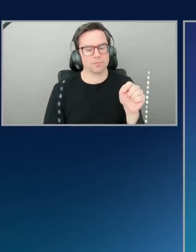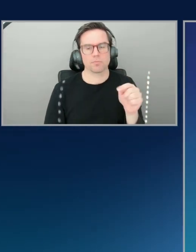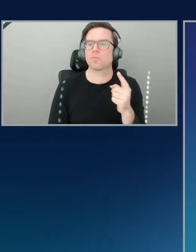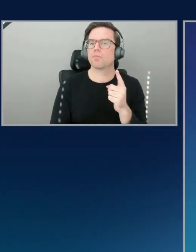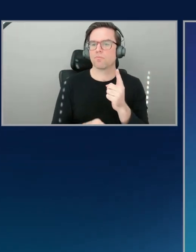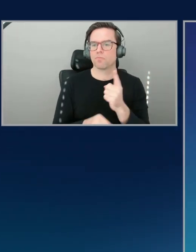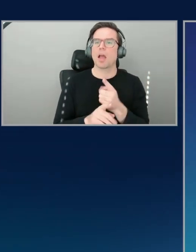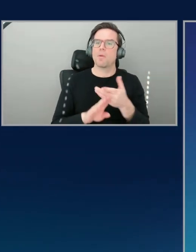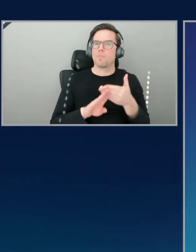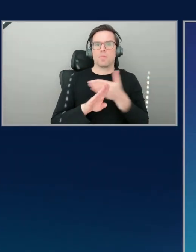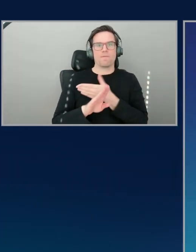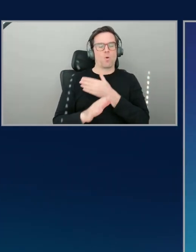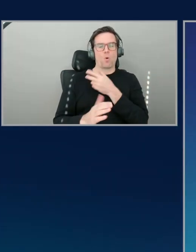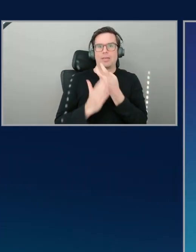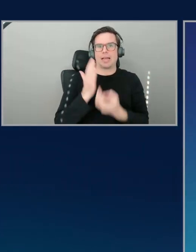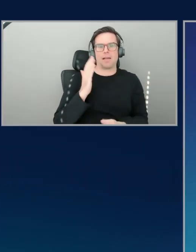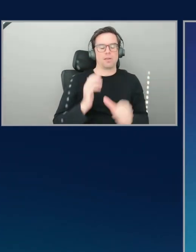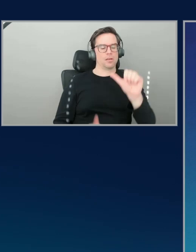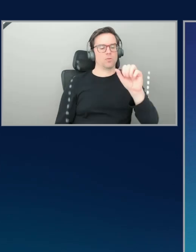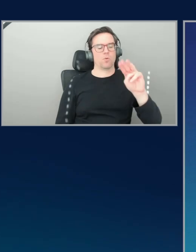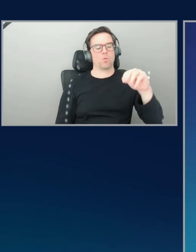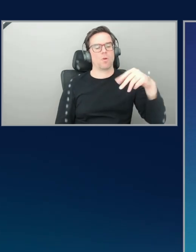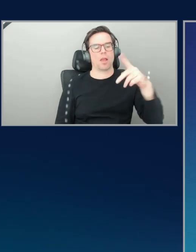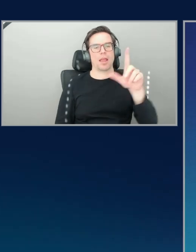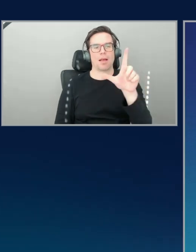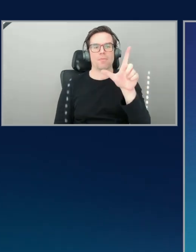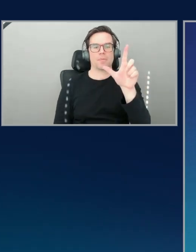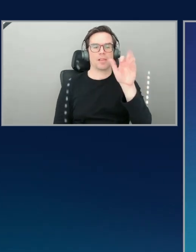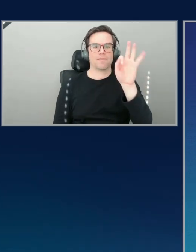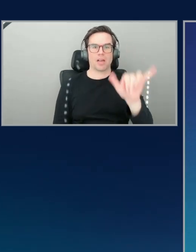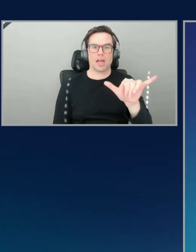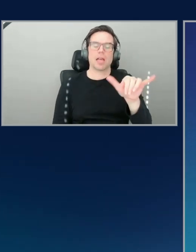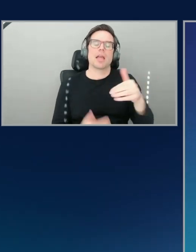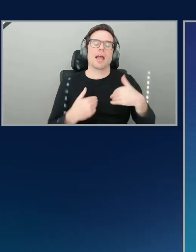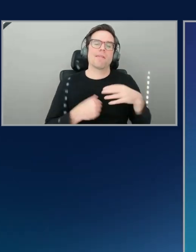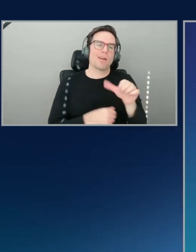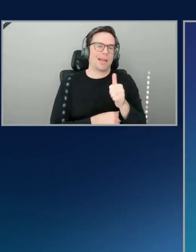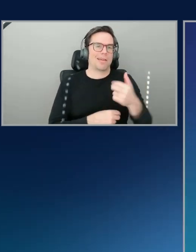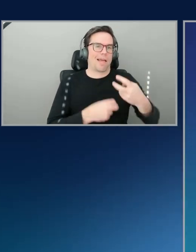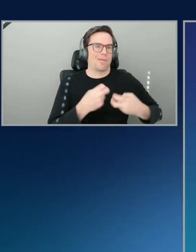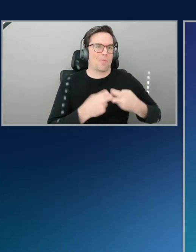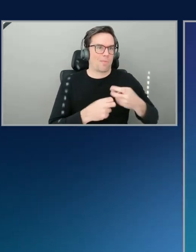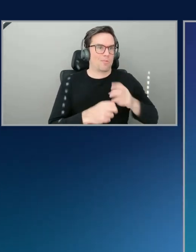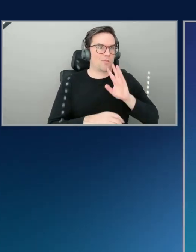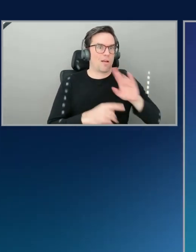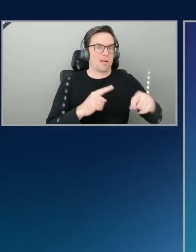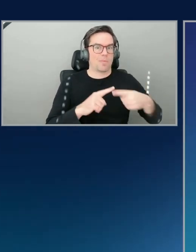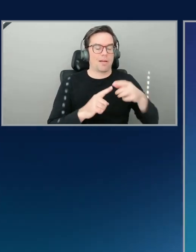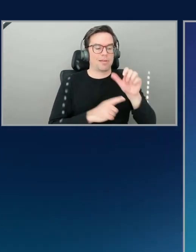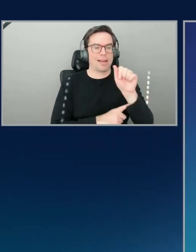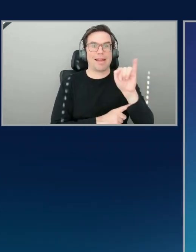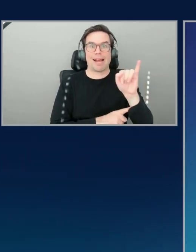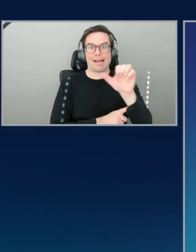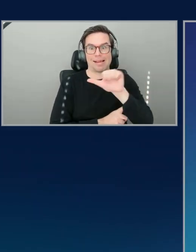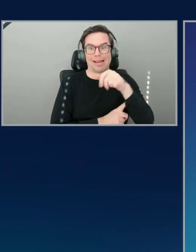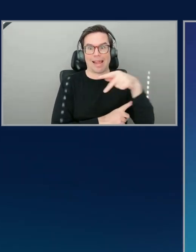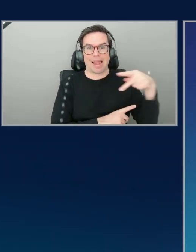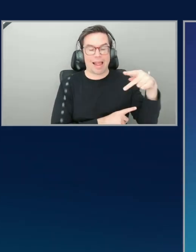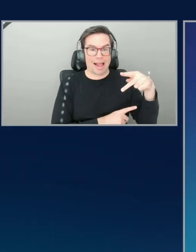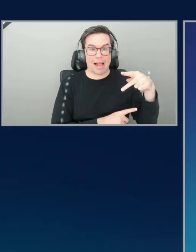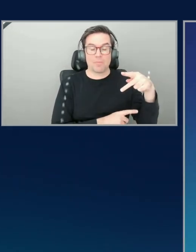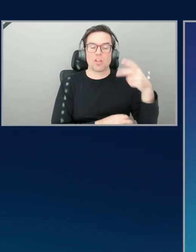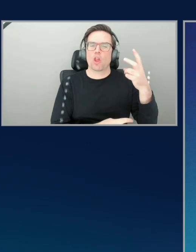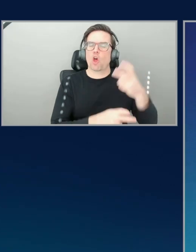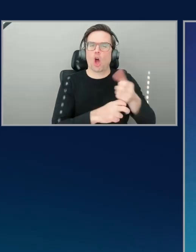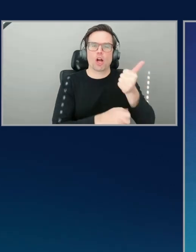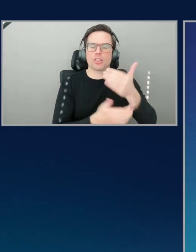Amplify, right? So I think one of the hardest parts about building AI apps is not actually the AI layer. It's integrating it